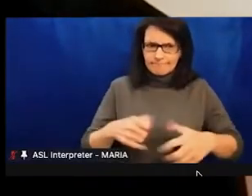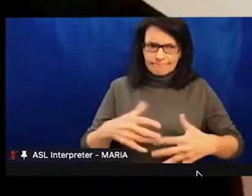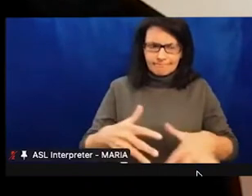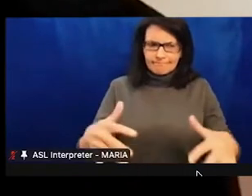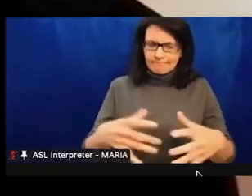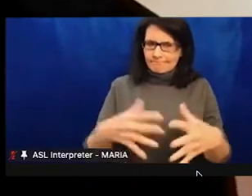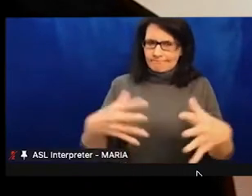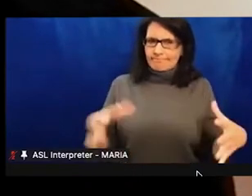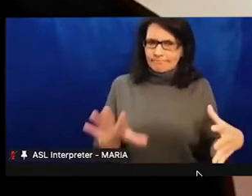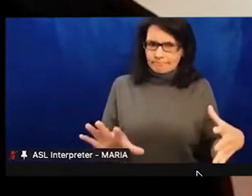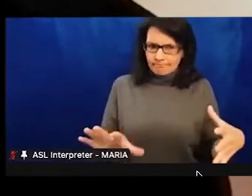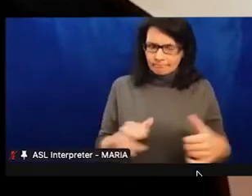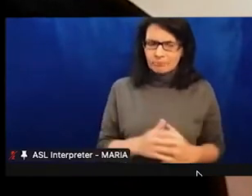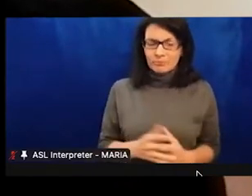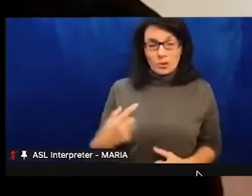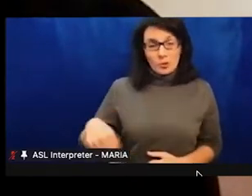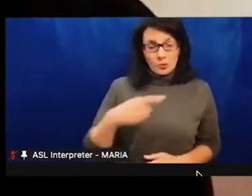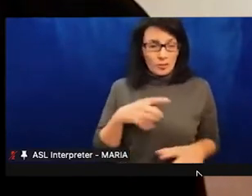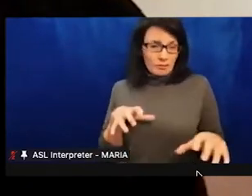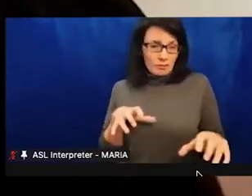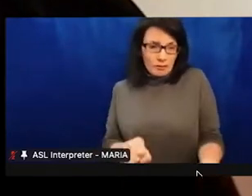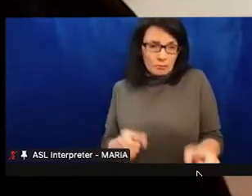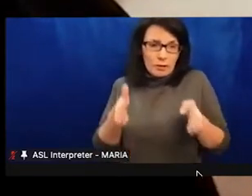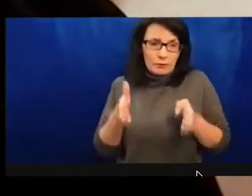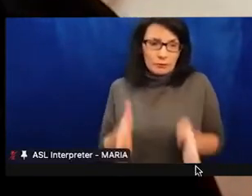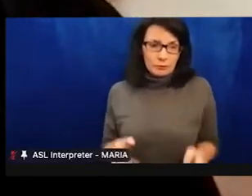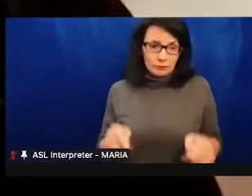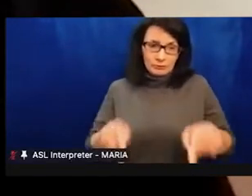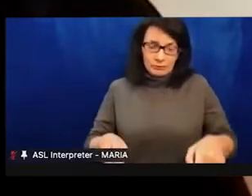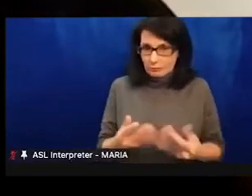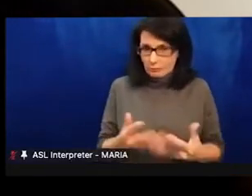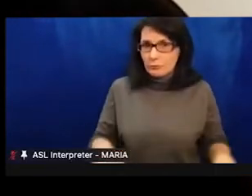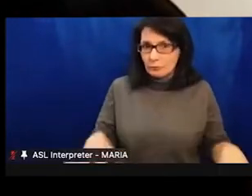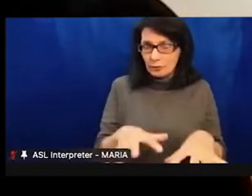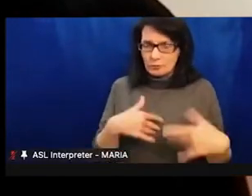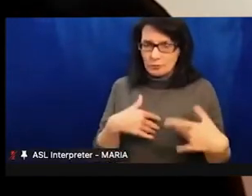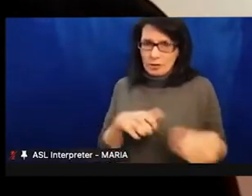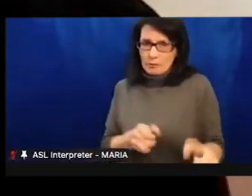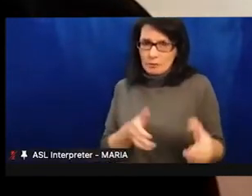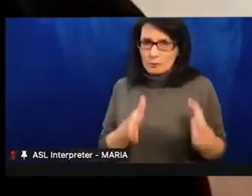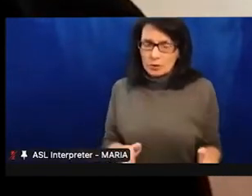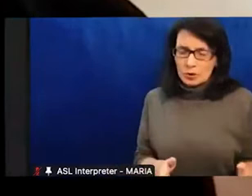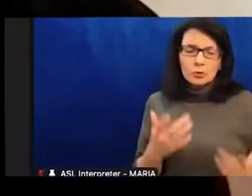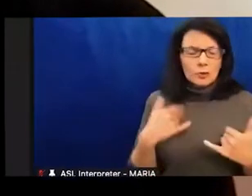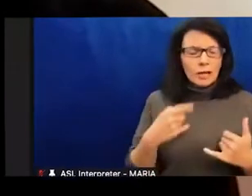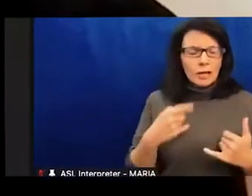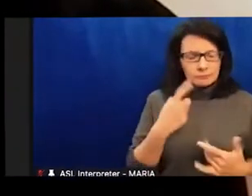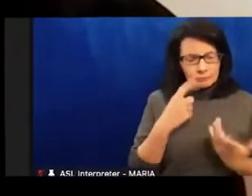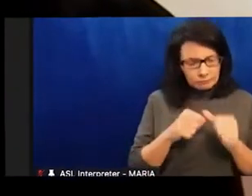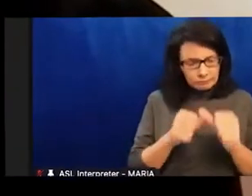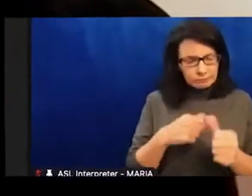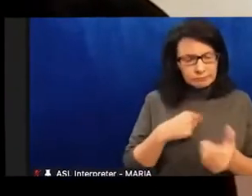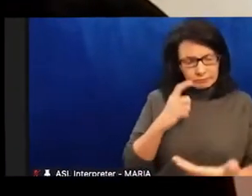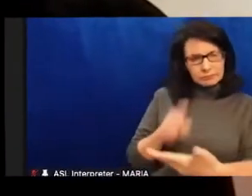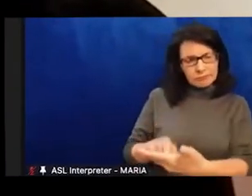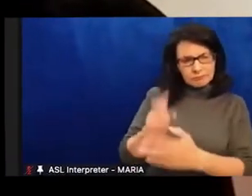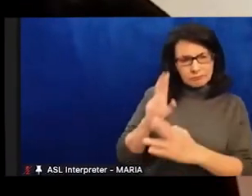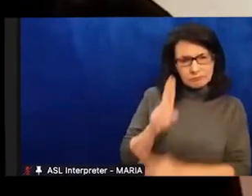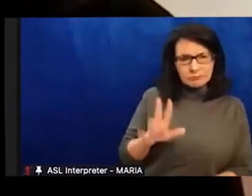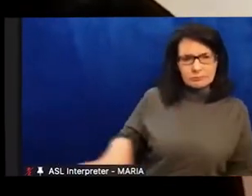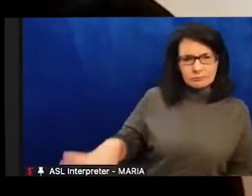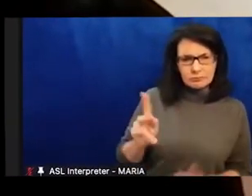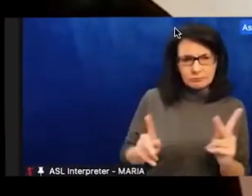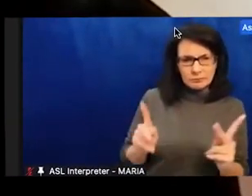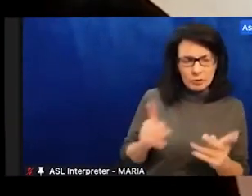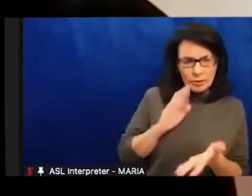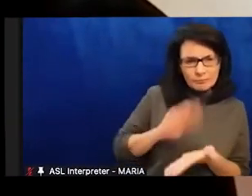there are histories of belonging that have been erased, overlooked, contested, and forgotten, as well as contemporary communities that continue